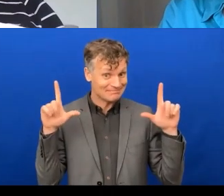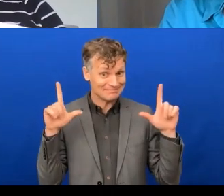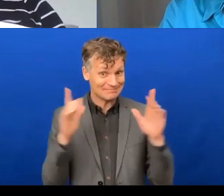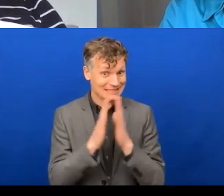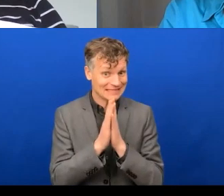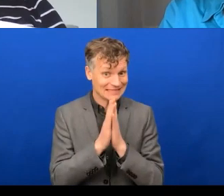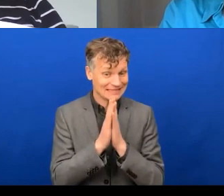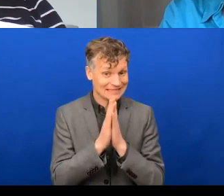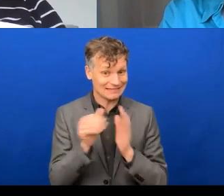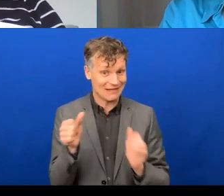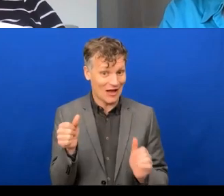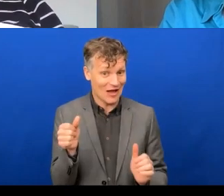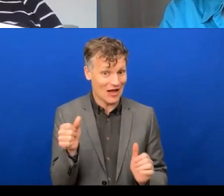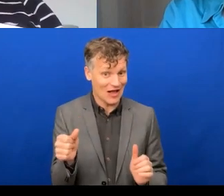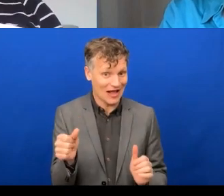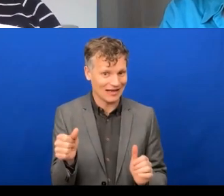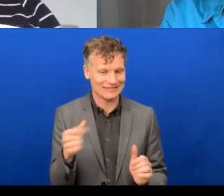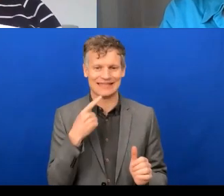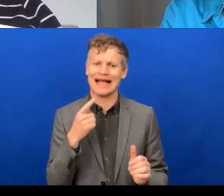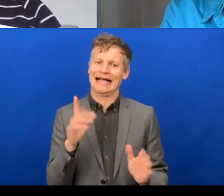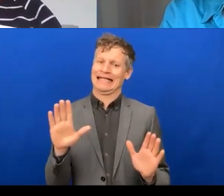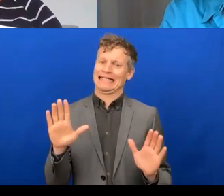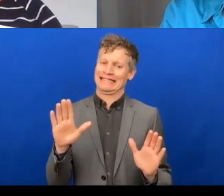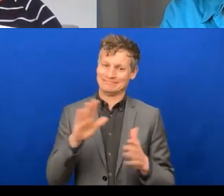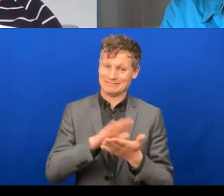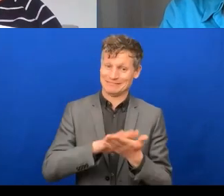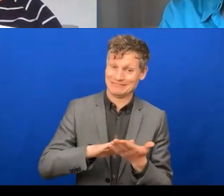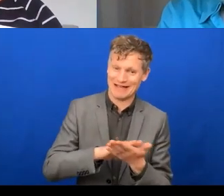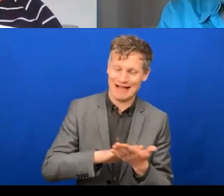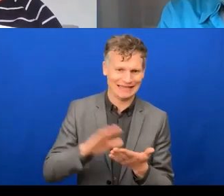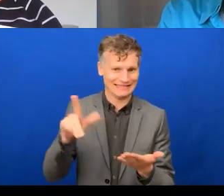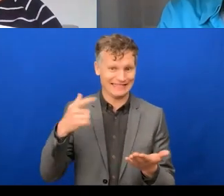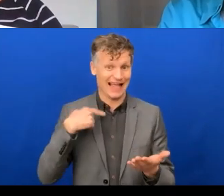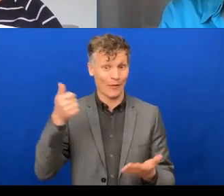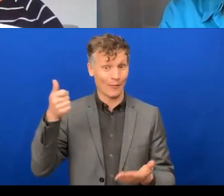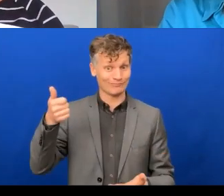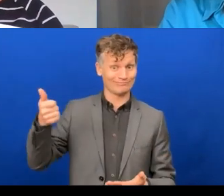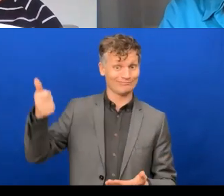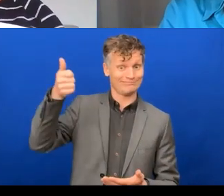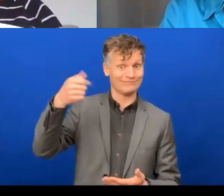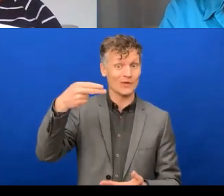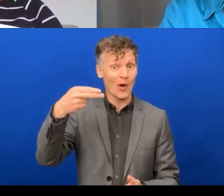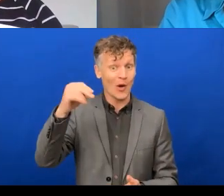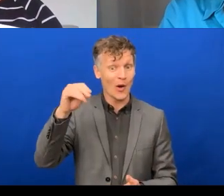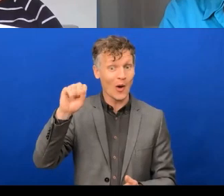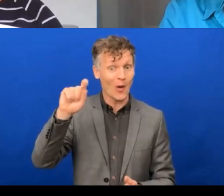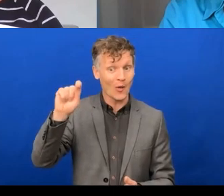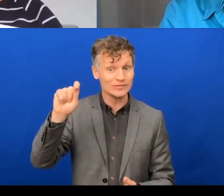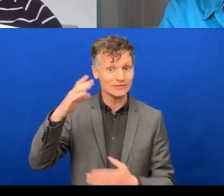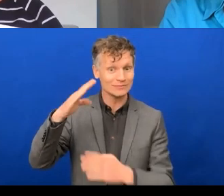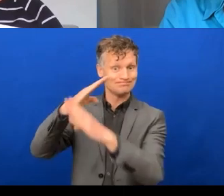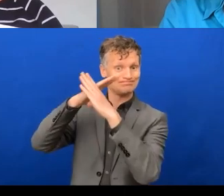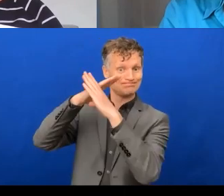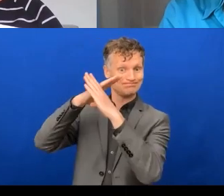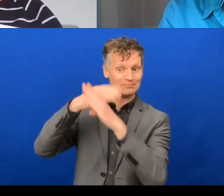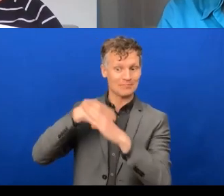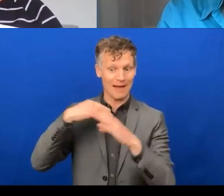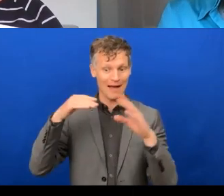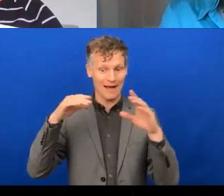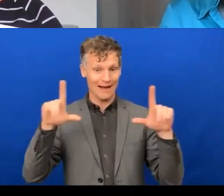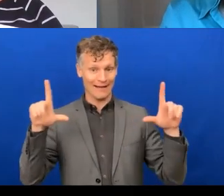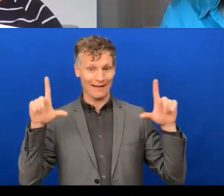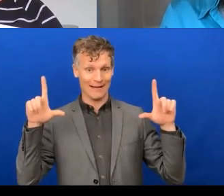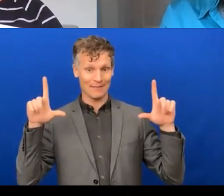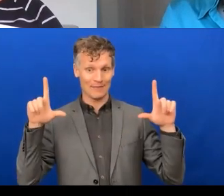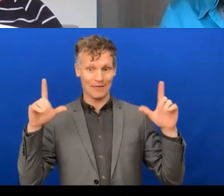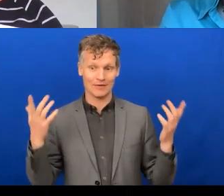The logistics. The host has stopped my camera, so you can't see me. But when the host restarts my camera, I'll be here